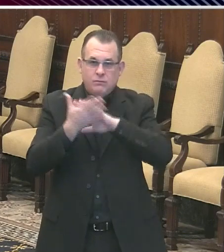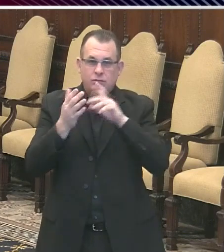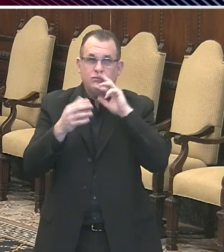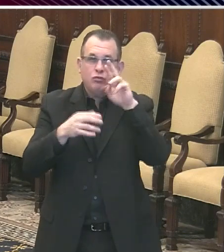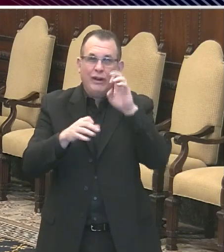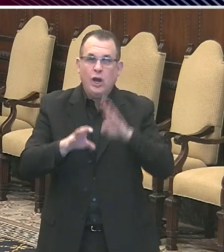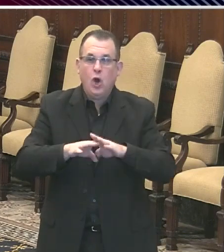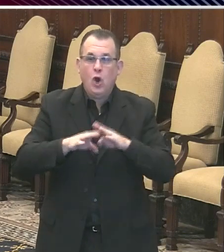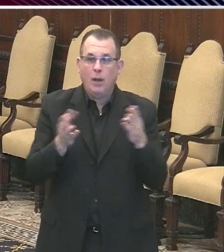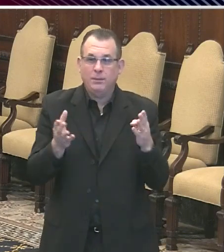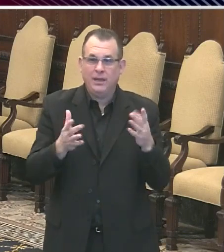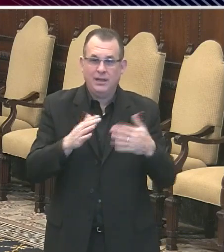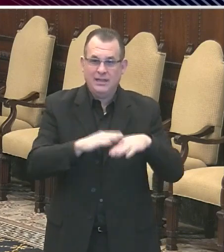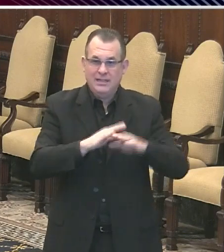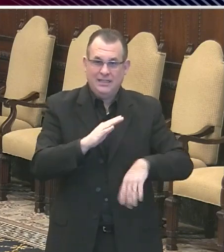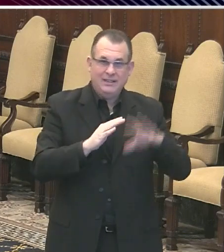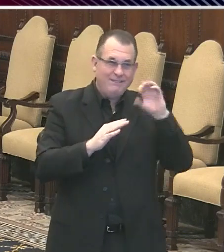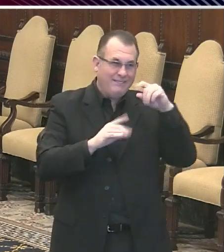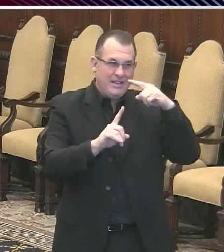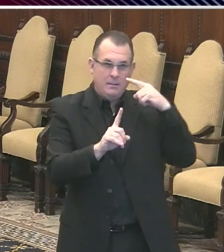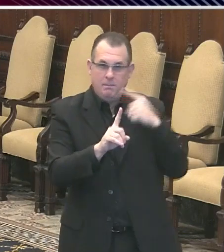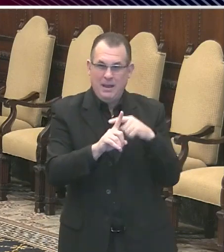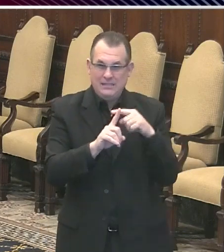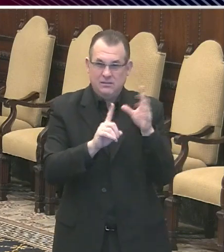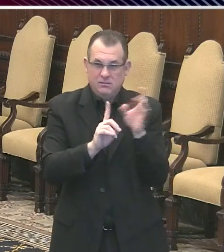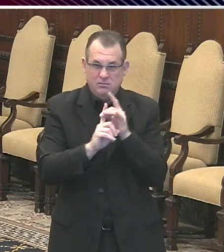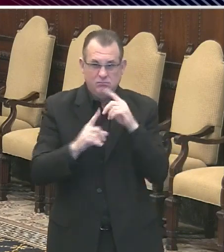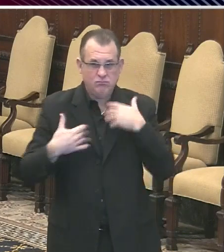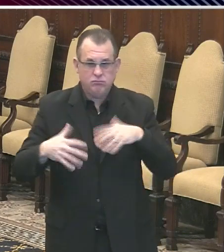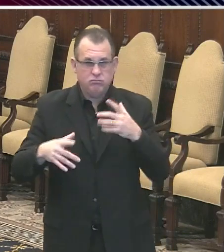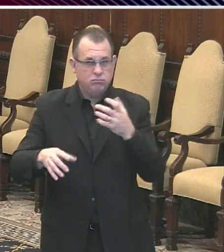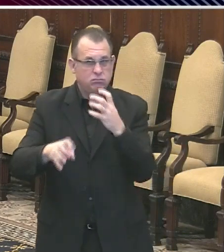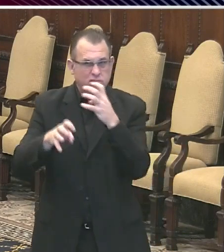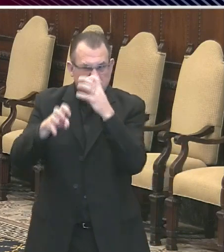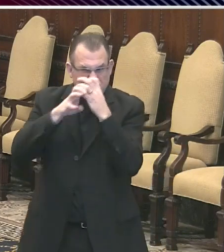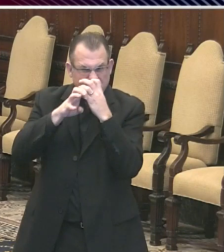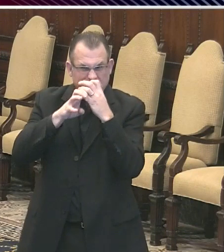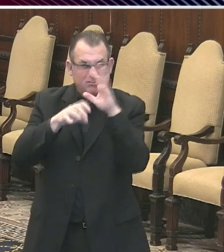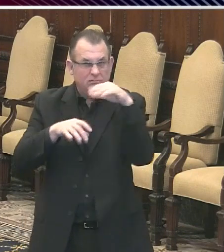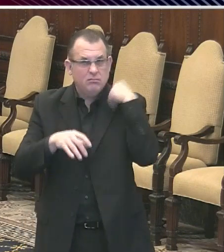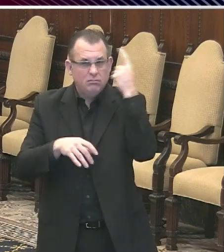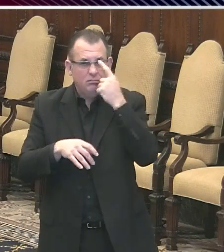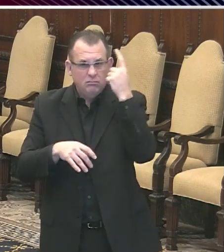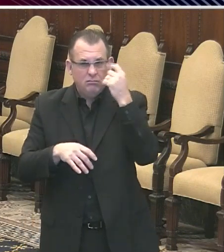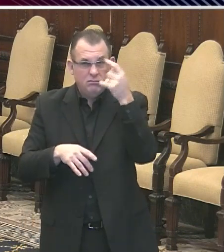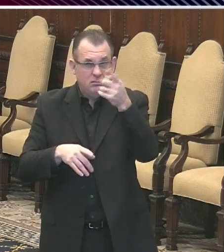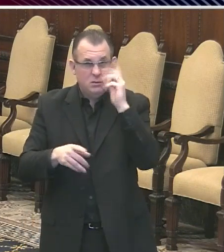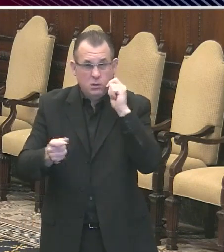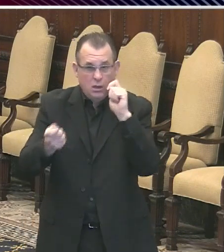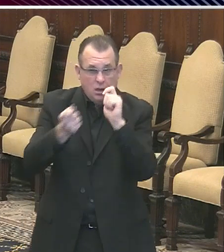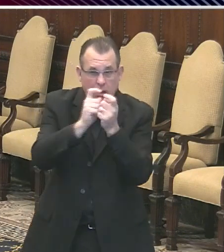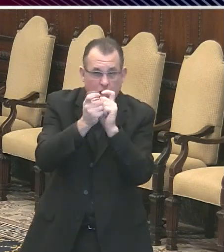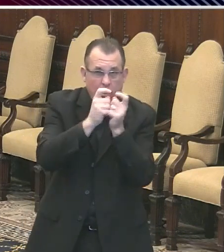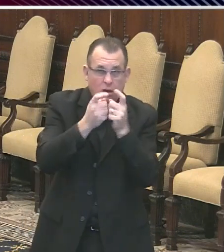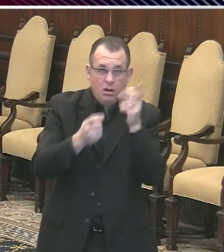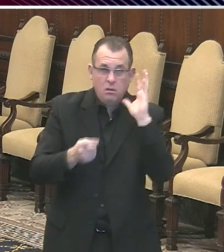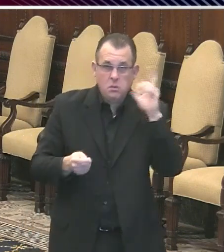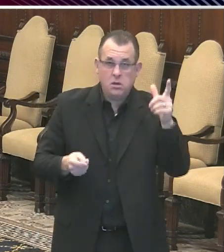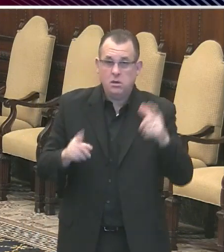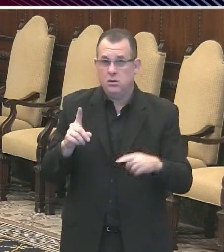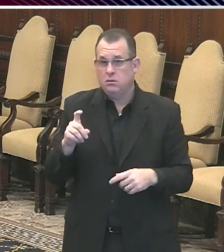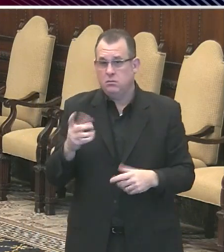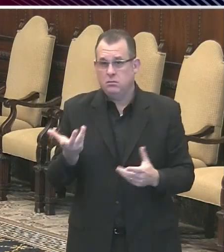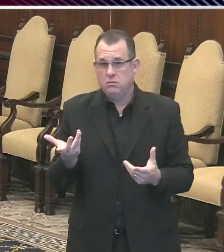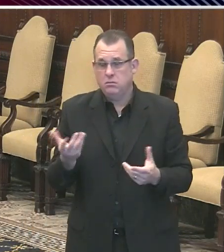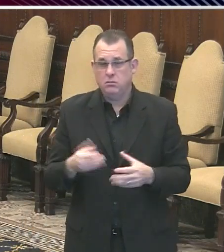Do you think that may be adjusted or changed? And what would your opinion be on that? Well, you'd